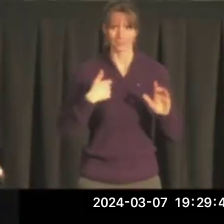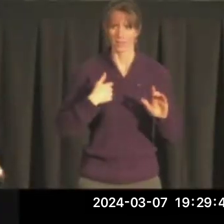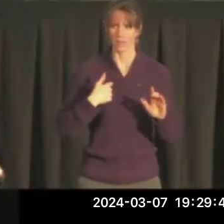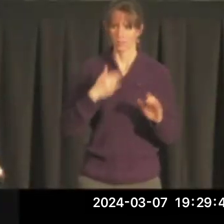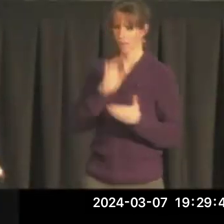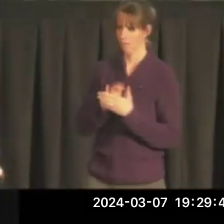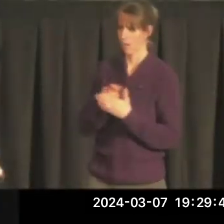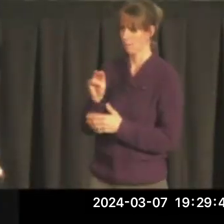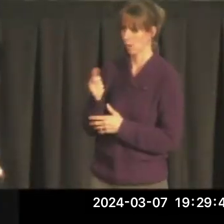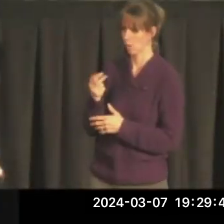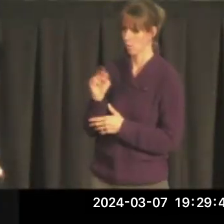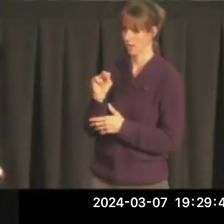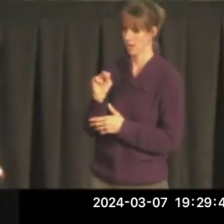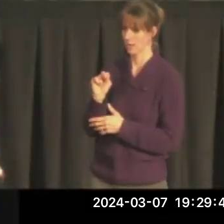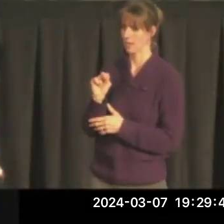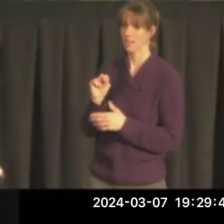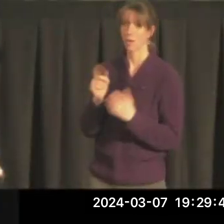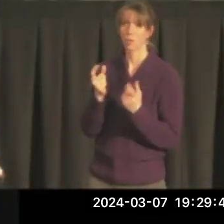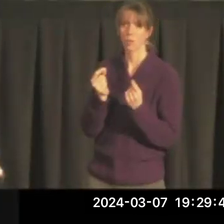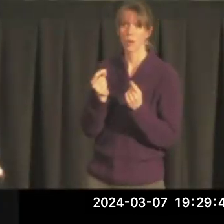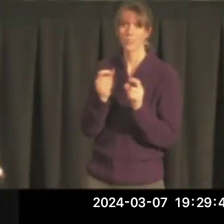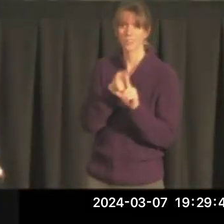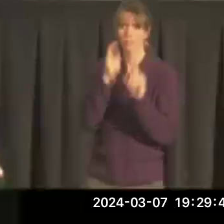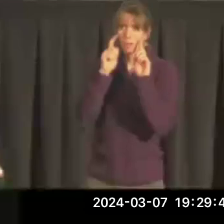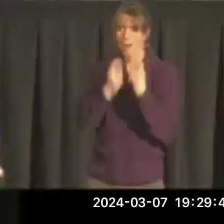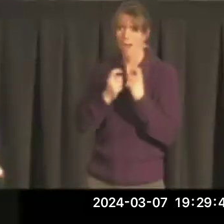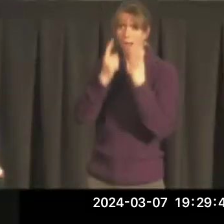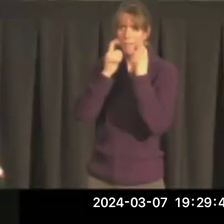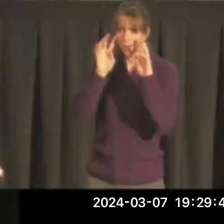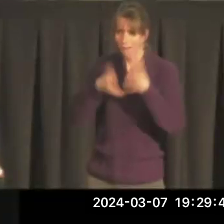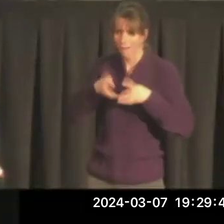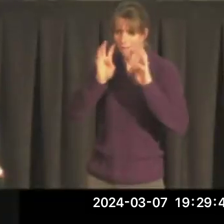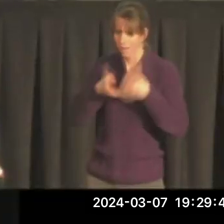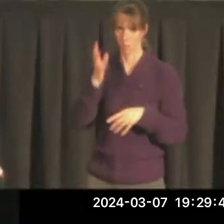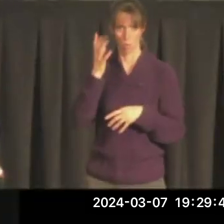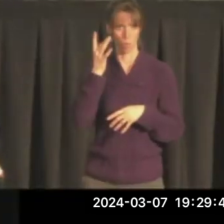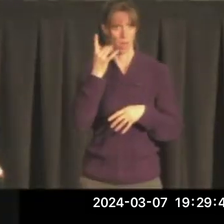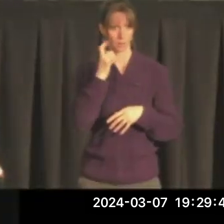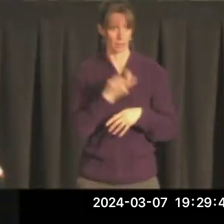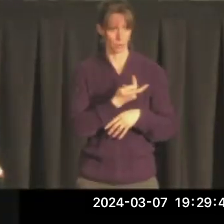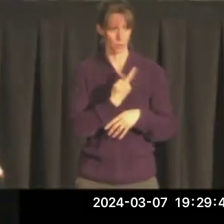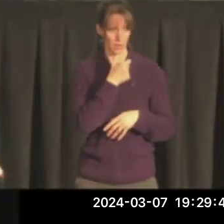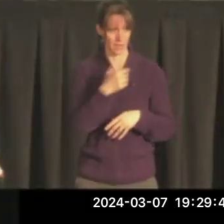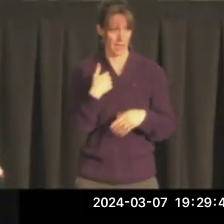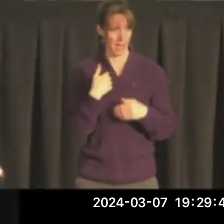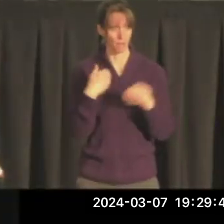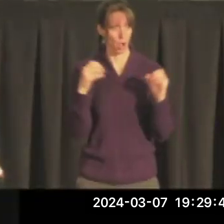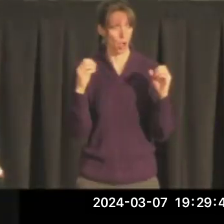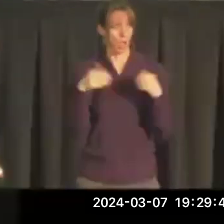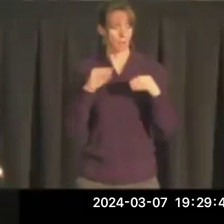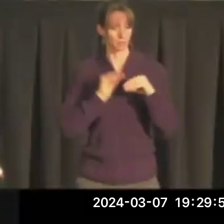wife, Maureen, began to cry. Why? Because we did not own a refrigerator.